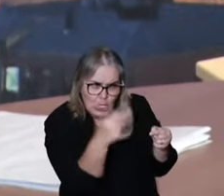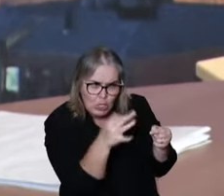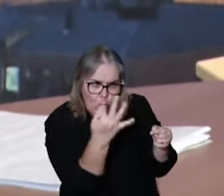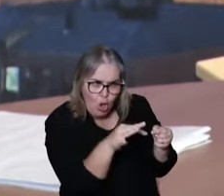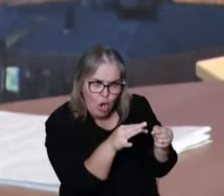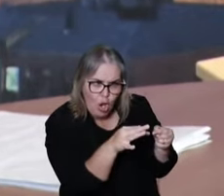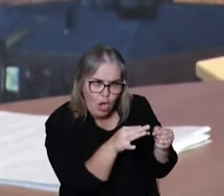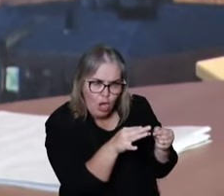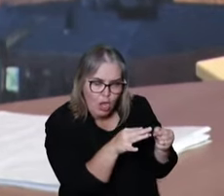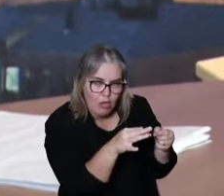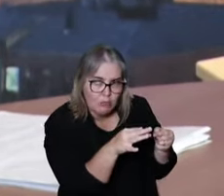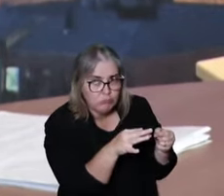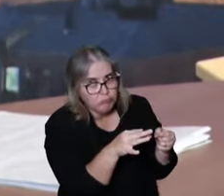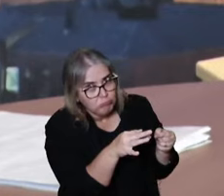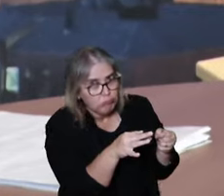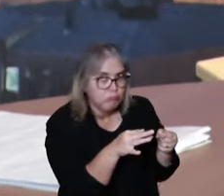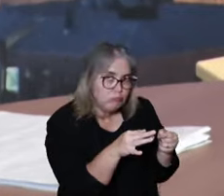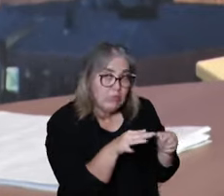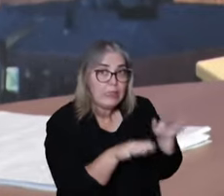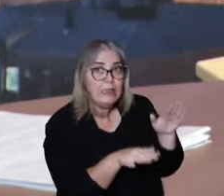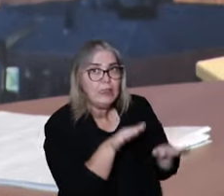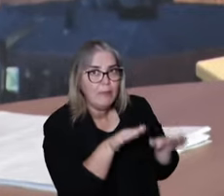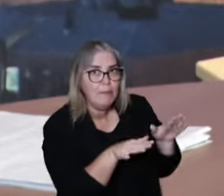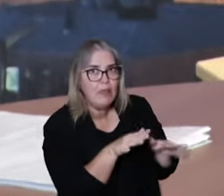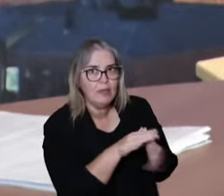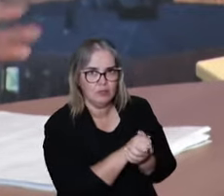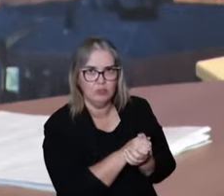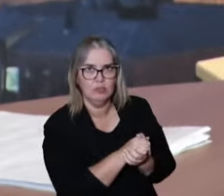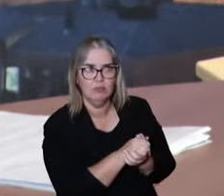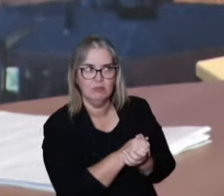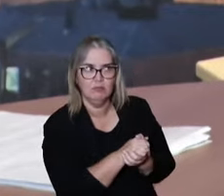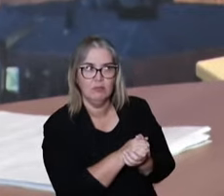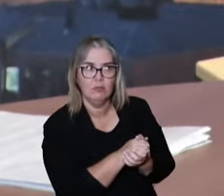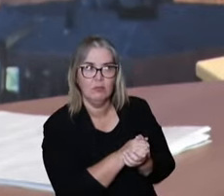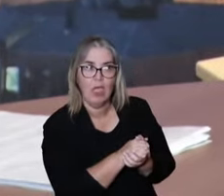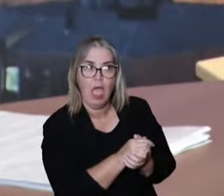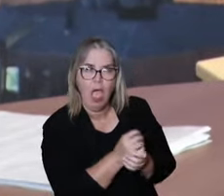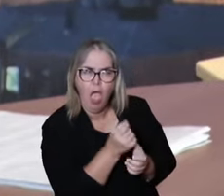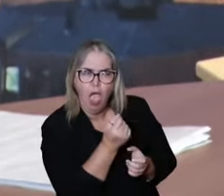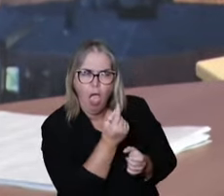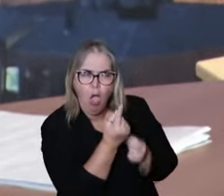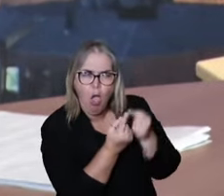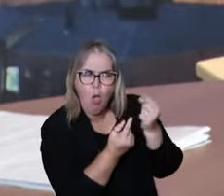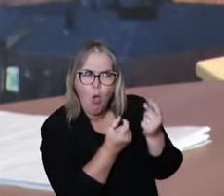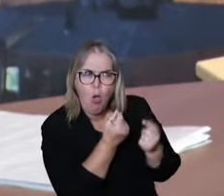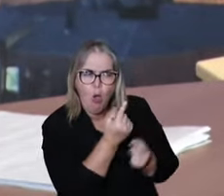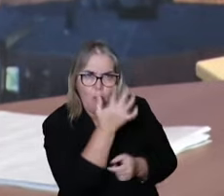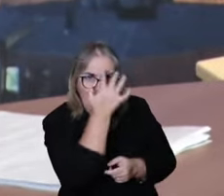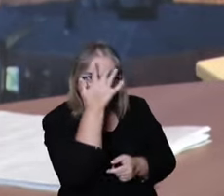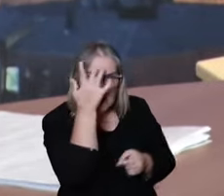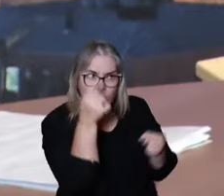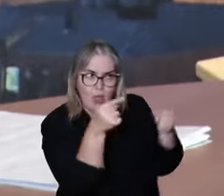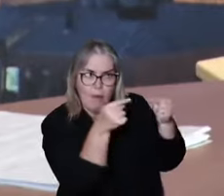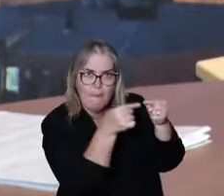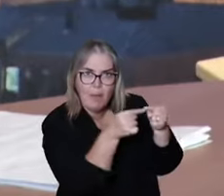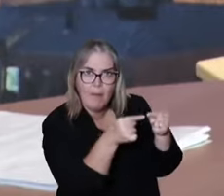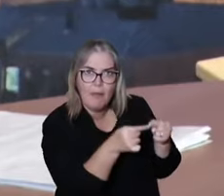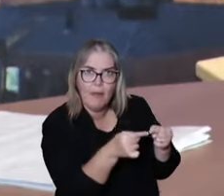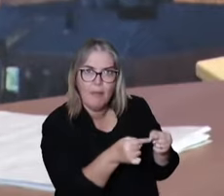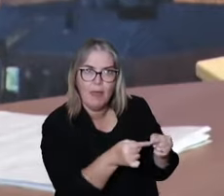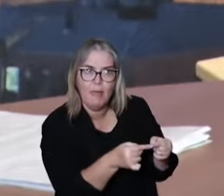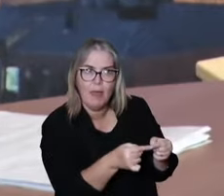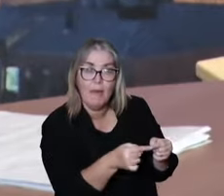headache and you check if that works. OK, acupuncture is amazing that a lot of many of the times it will work.